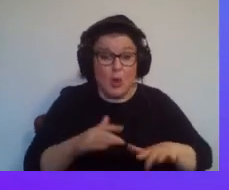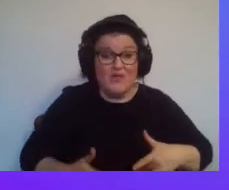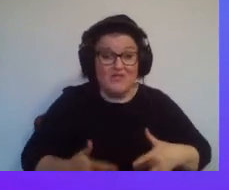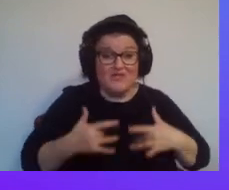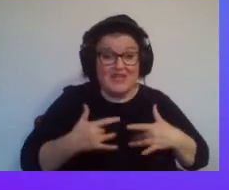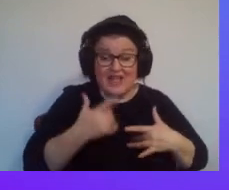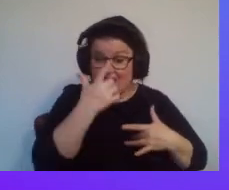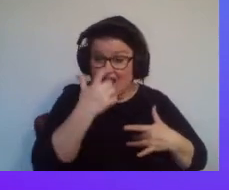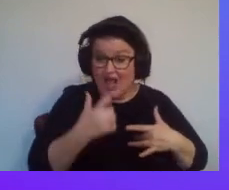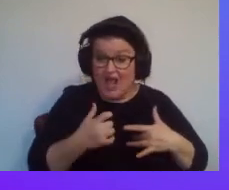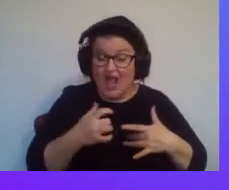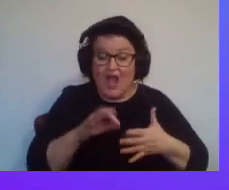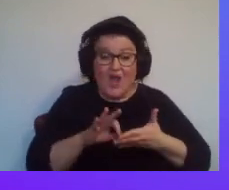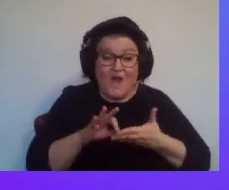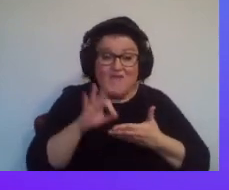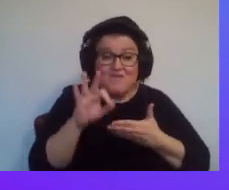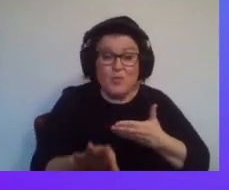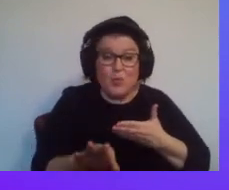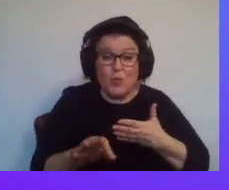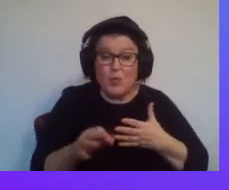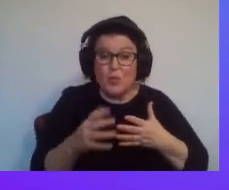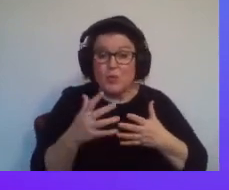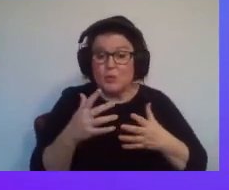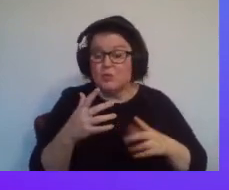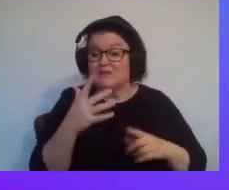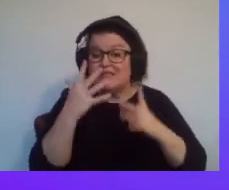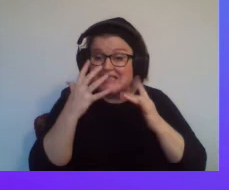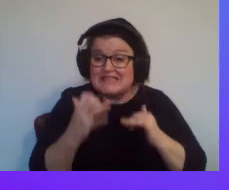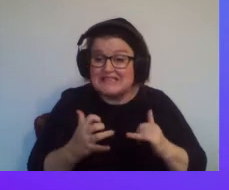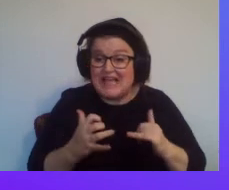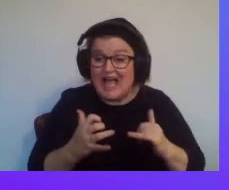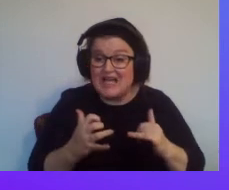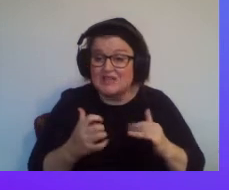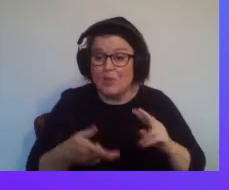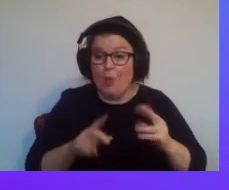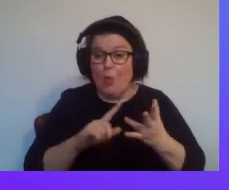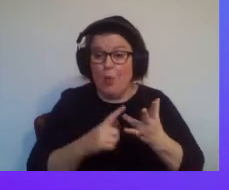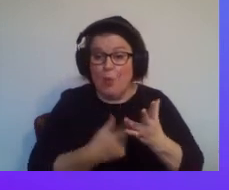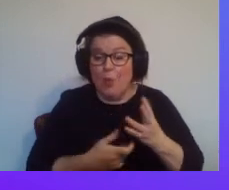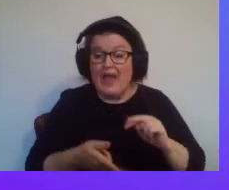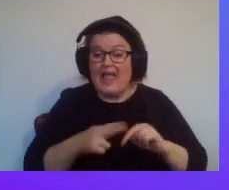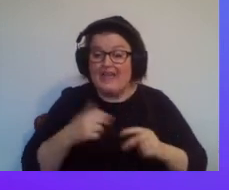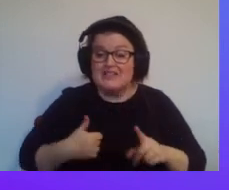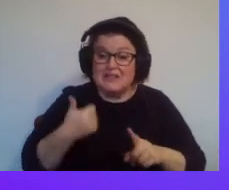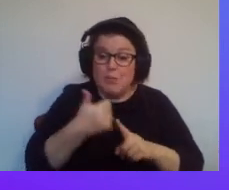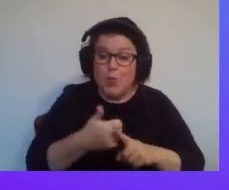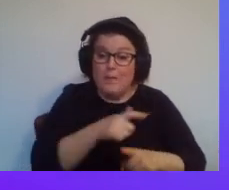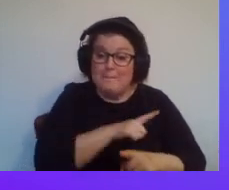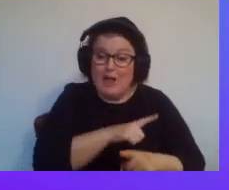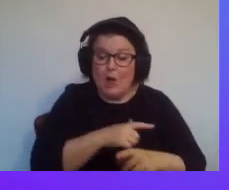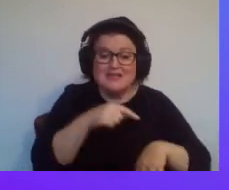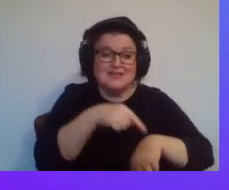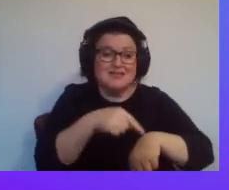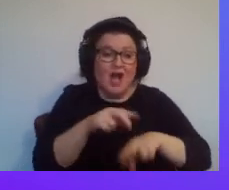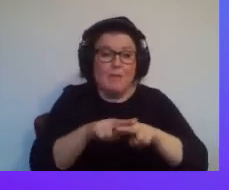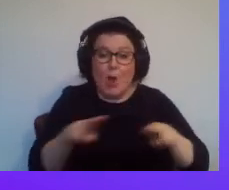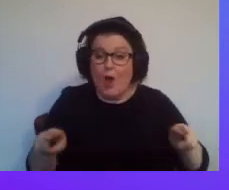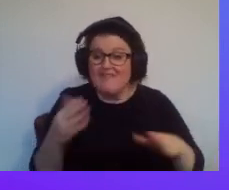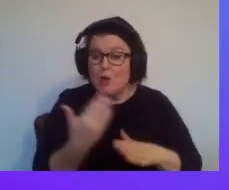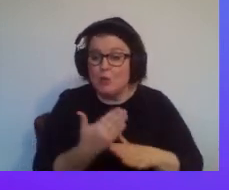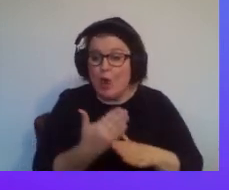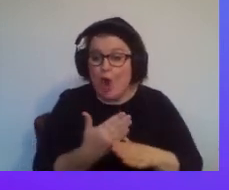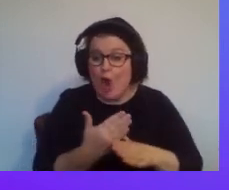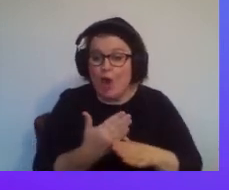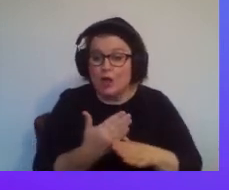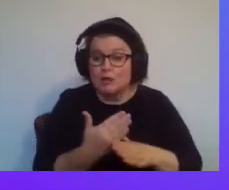to get tested in case they tested positive, in case they had to take time off work because they're not like us going to get paid. Then